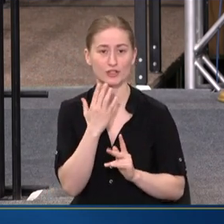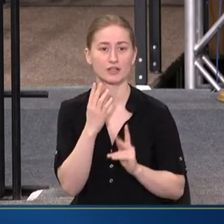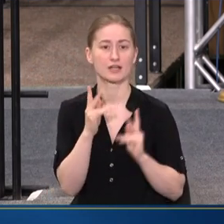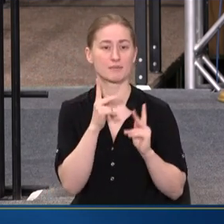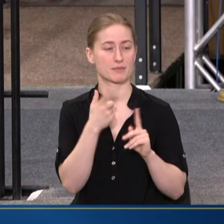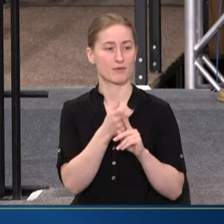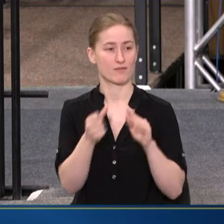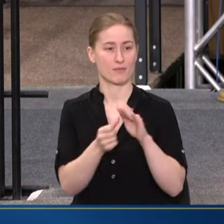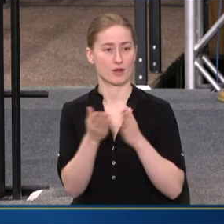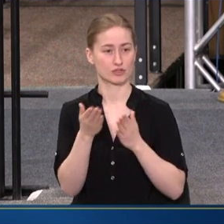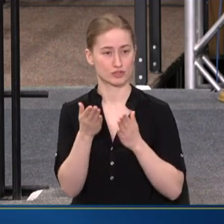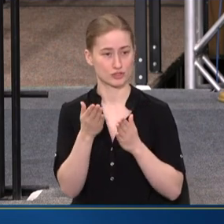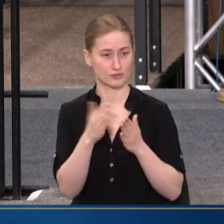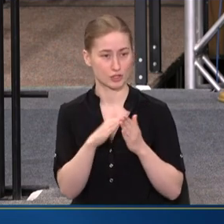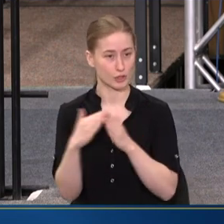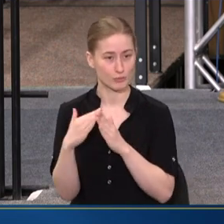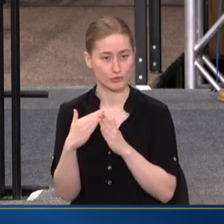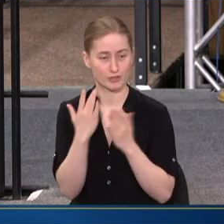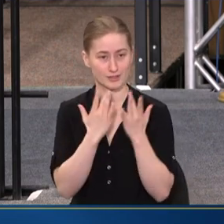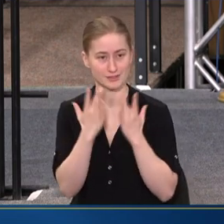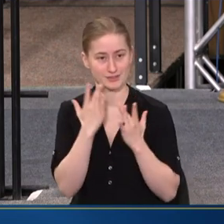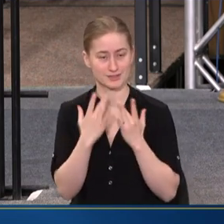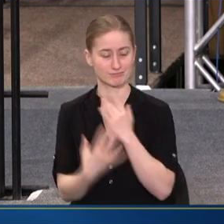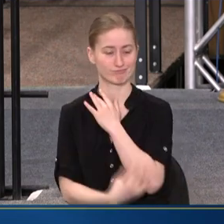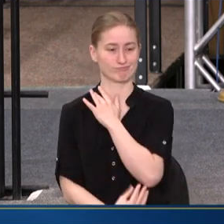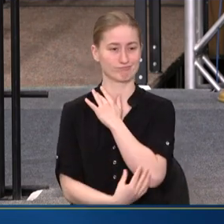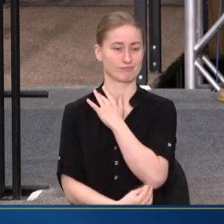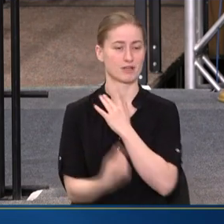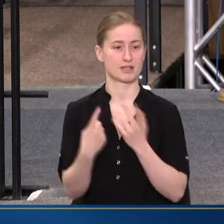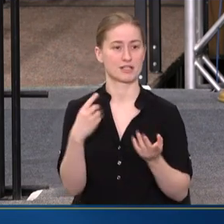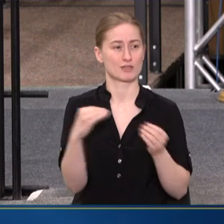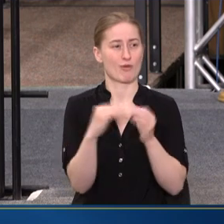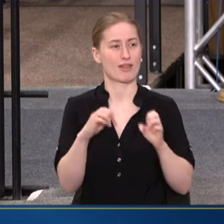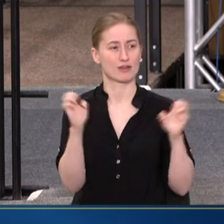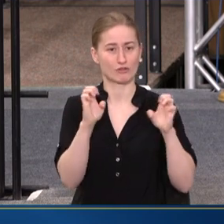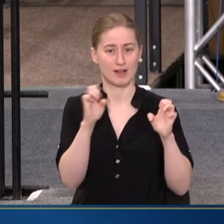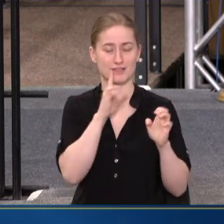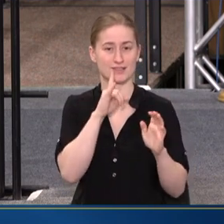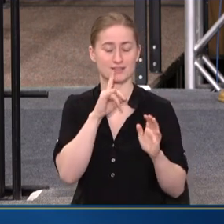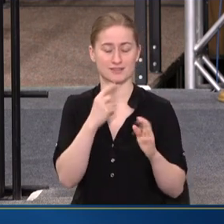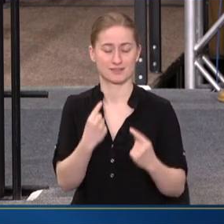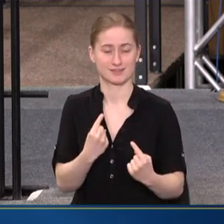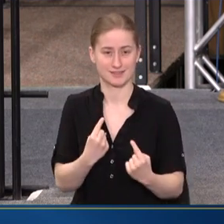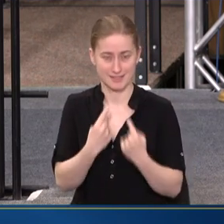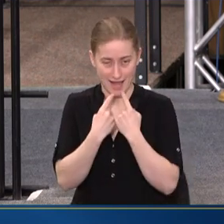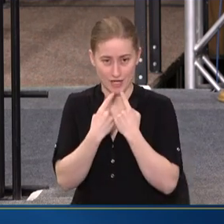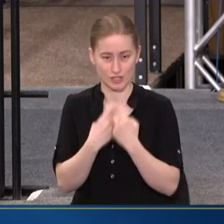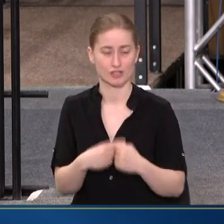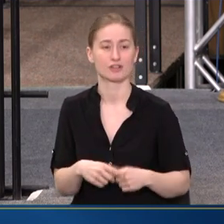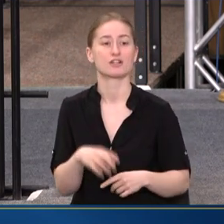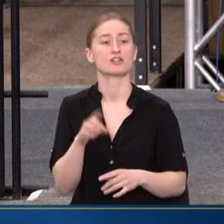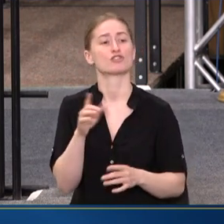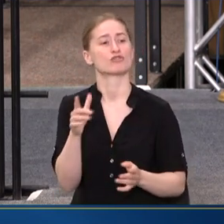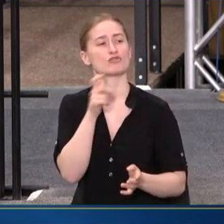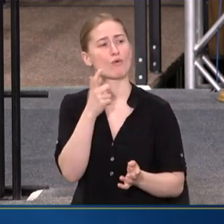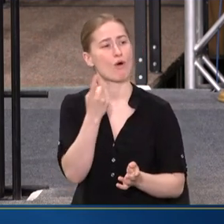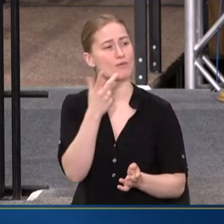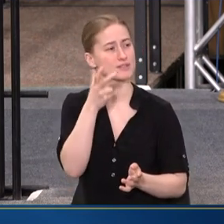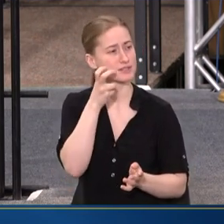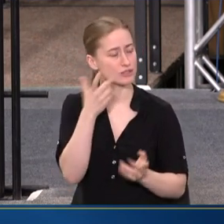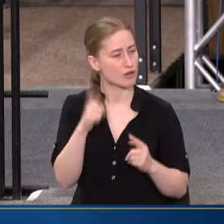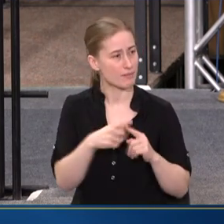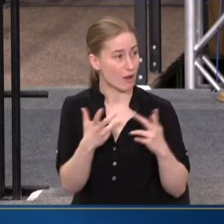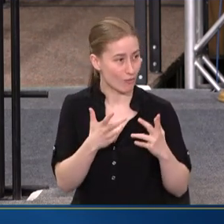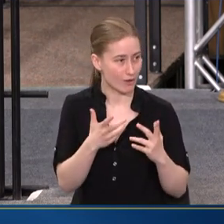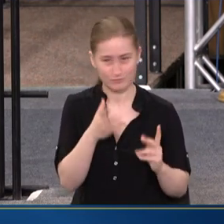PEOPLE FROM UNDERSERVED COMMUNITIES, IT IS MORE THAN A CRISIS. IT IS DIRE. BUT WHAT YOU DON'T ALWAYS HEAR AS MUCH ABOUT, BUT